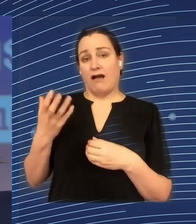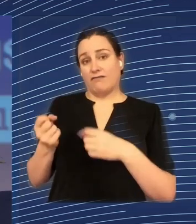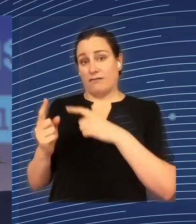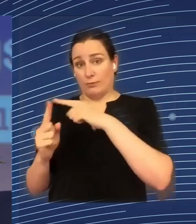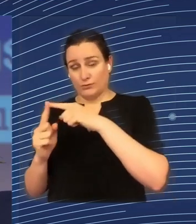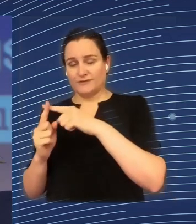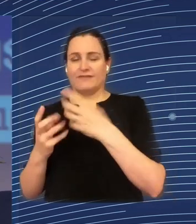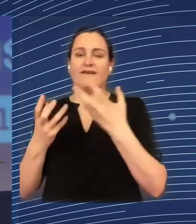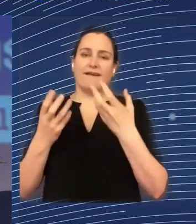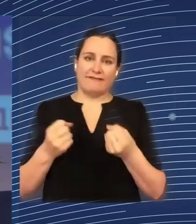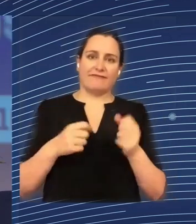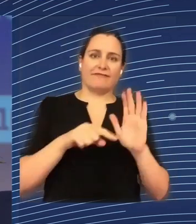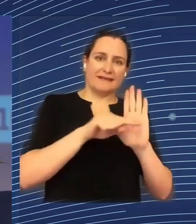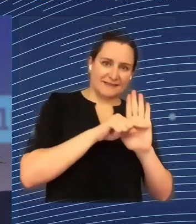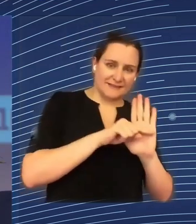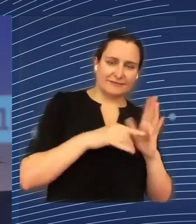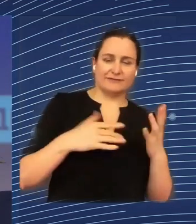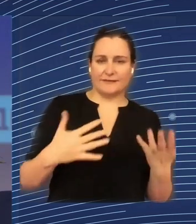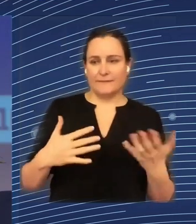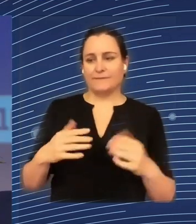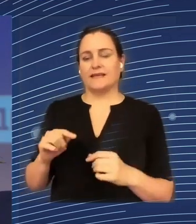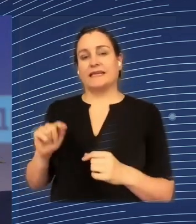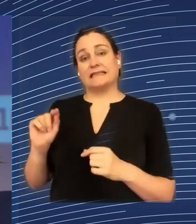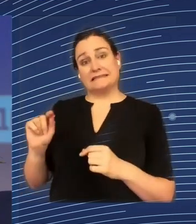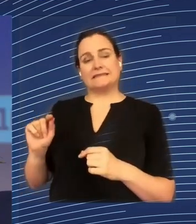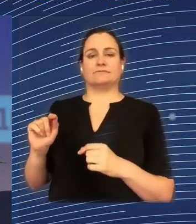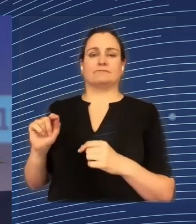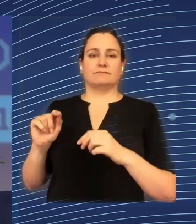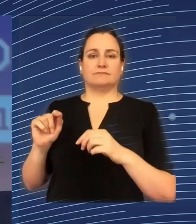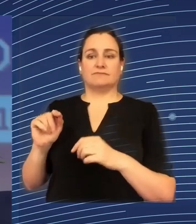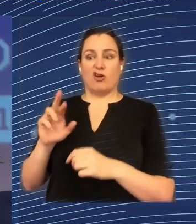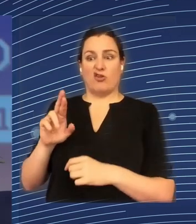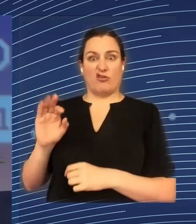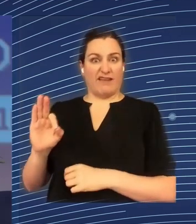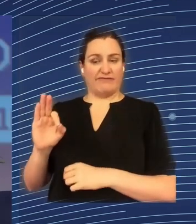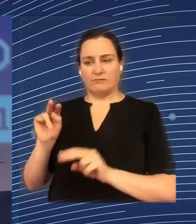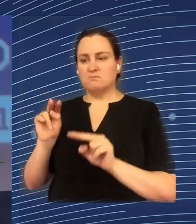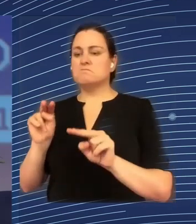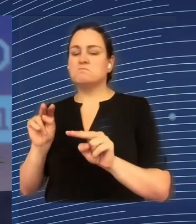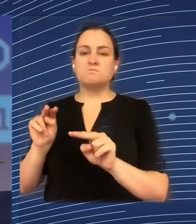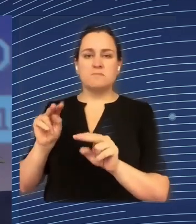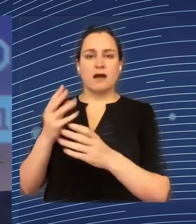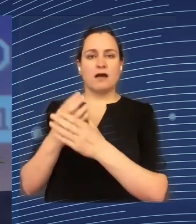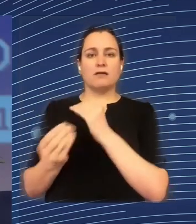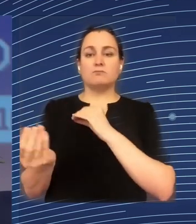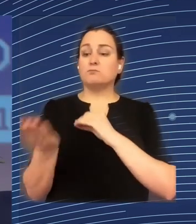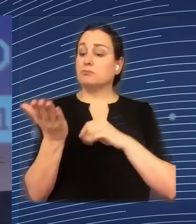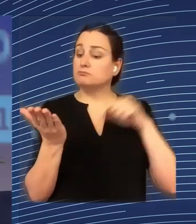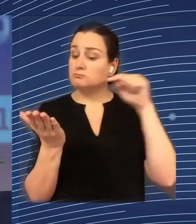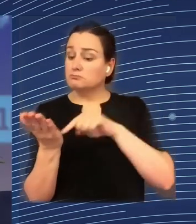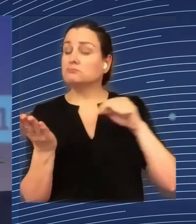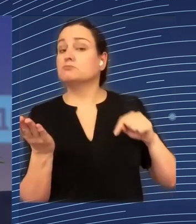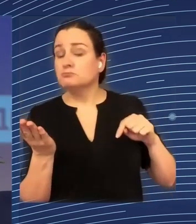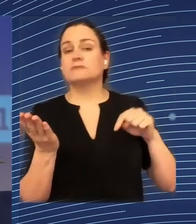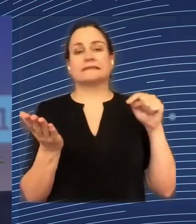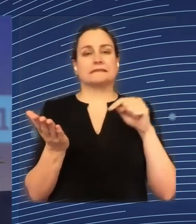result-based model it applies. Nevertheless, I do believe that still result-based approach is not pure there